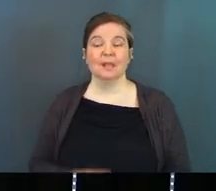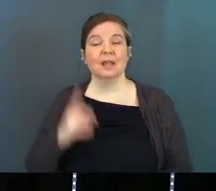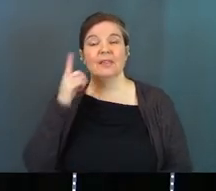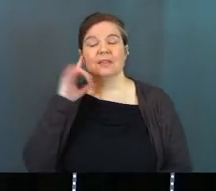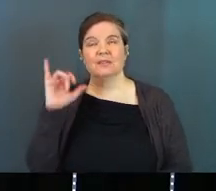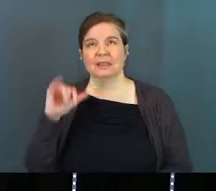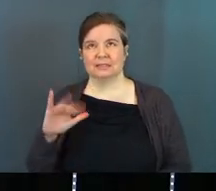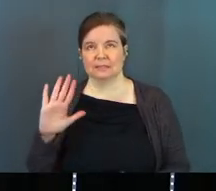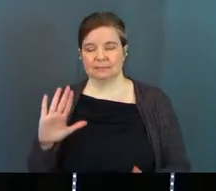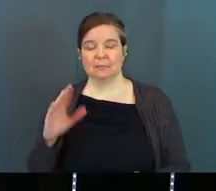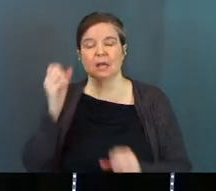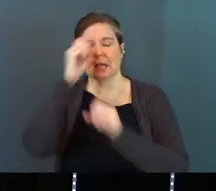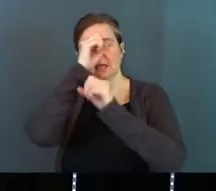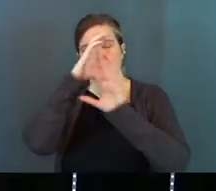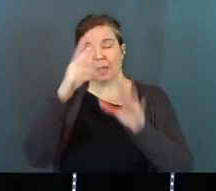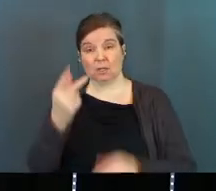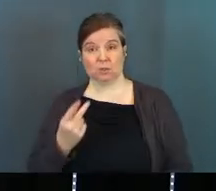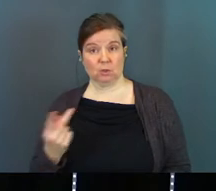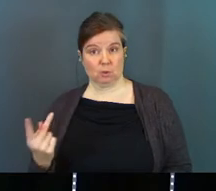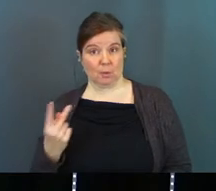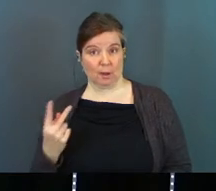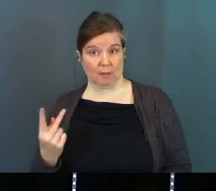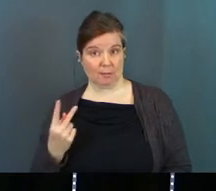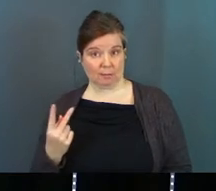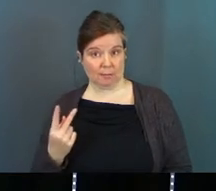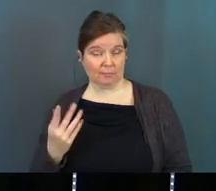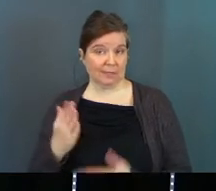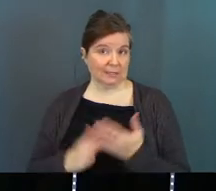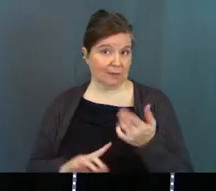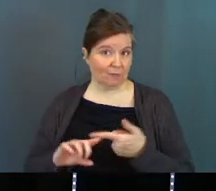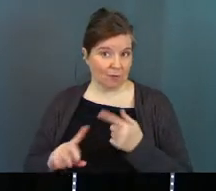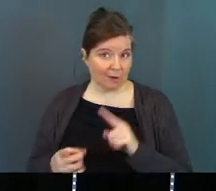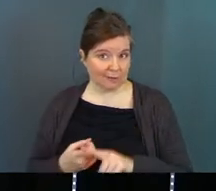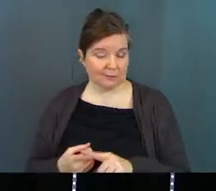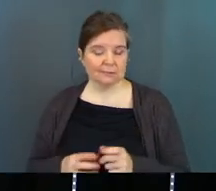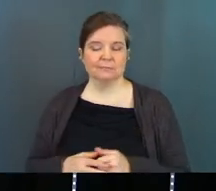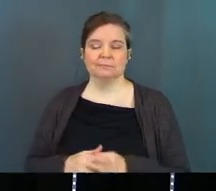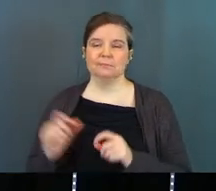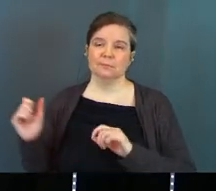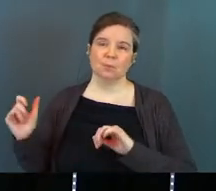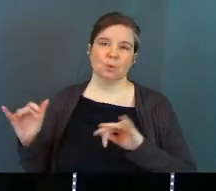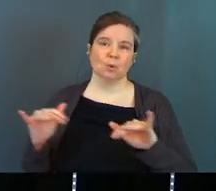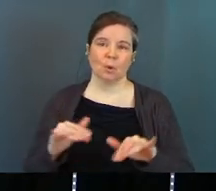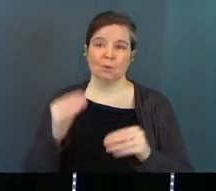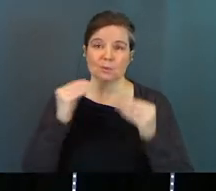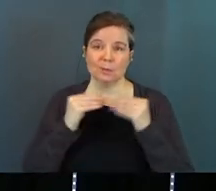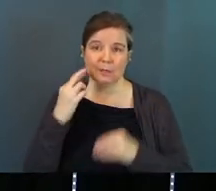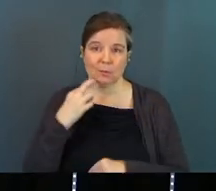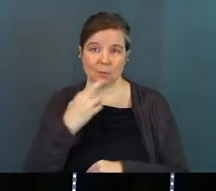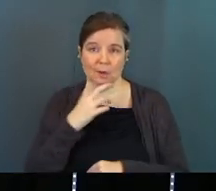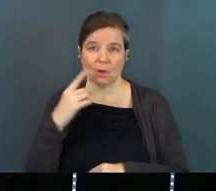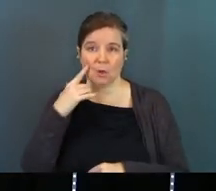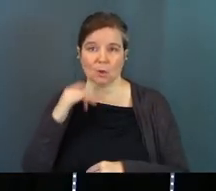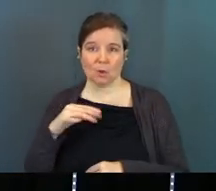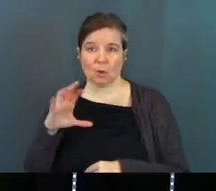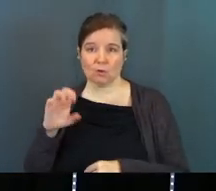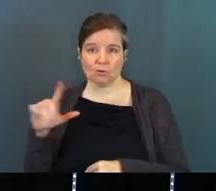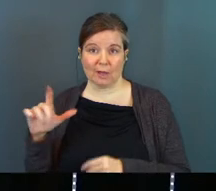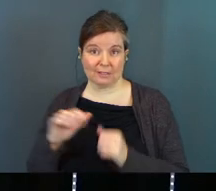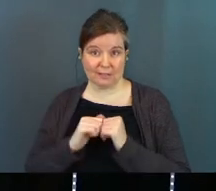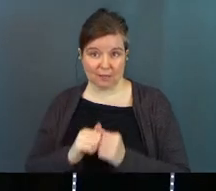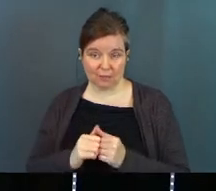Think of it like this, okay? Imagine you and I, some friends, go to eat a Golden Corral together. Your choice.